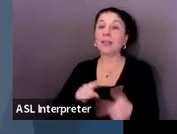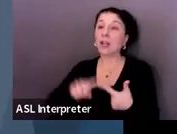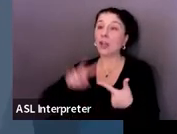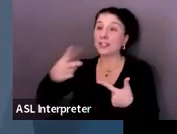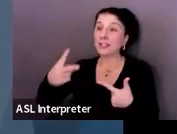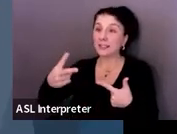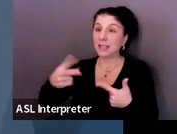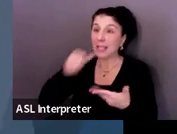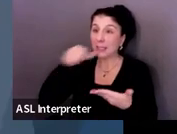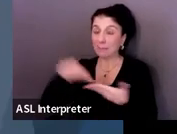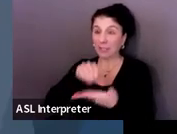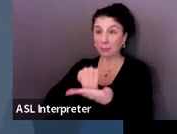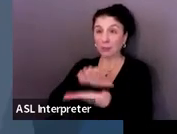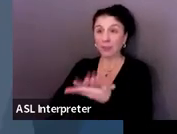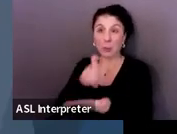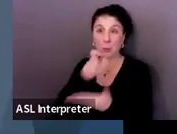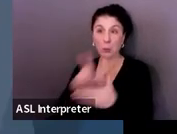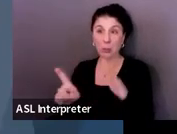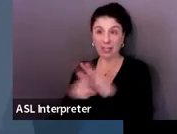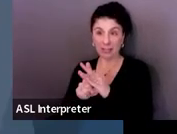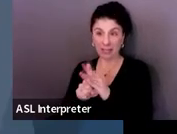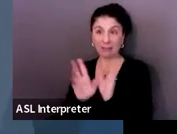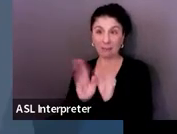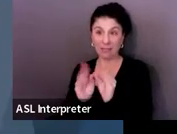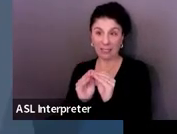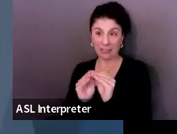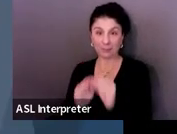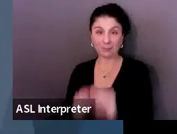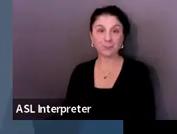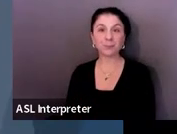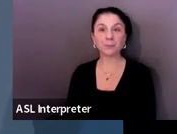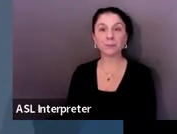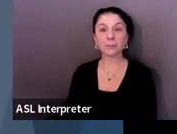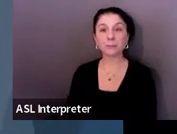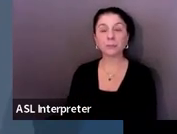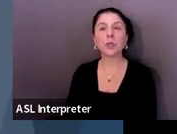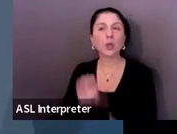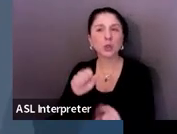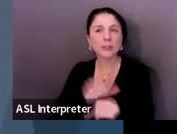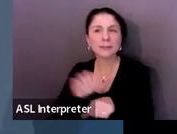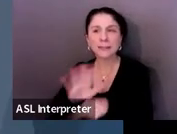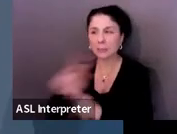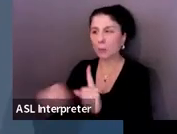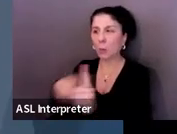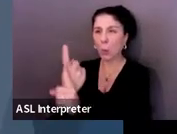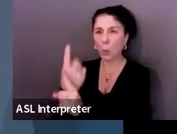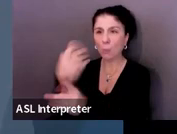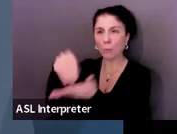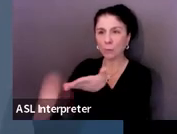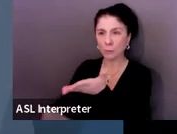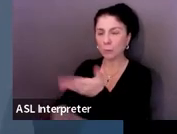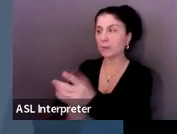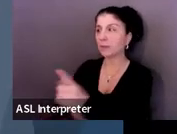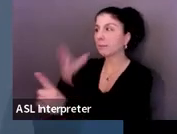is compliant as well. You could also send them their own advance written notice. And that would be